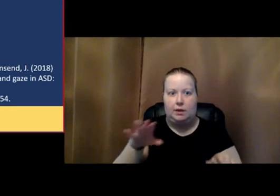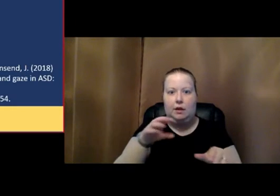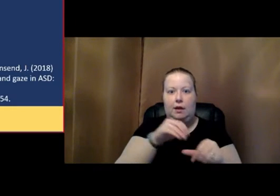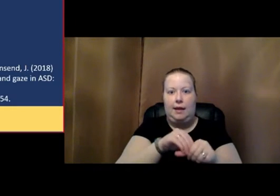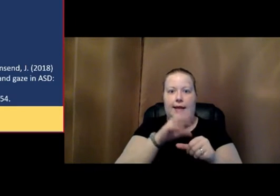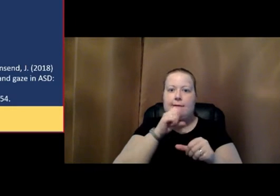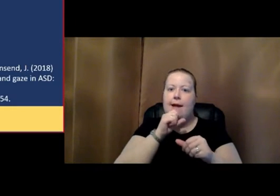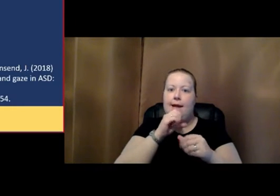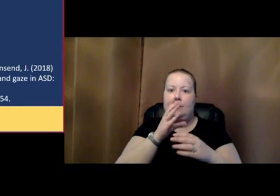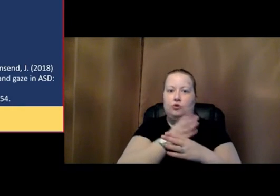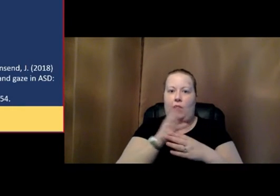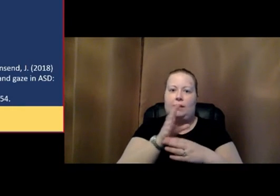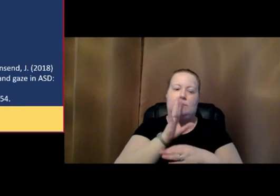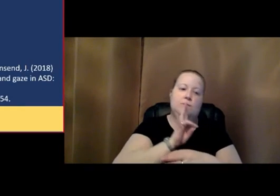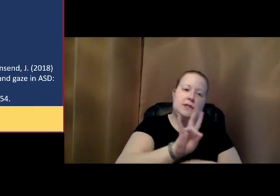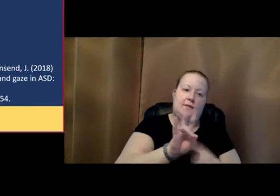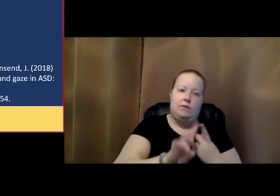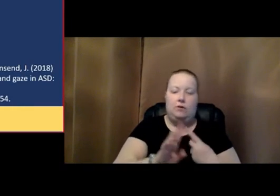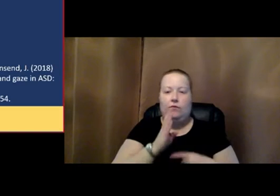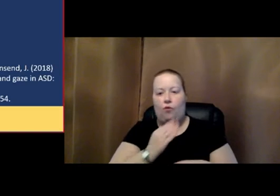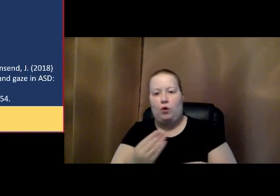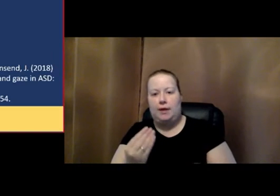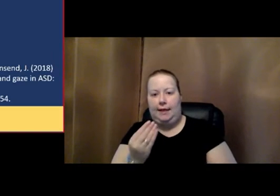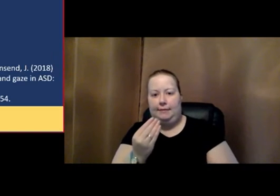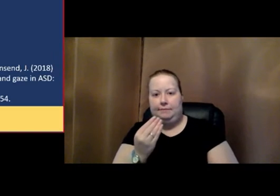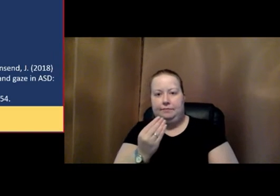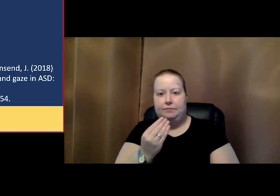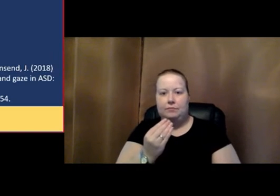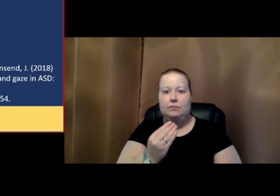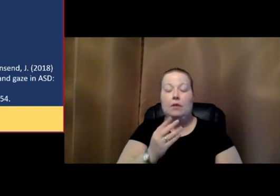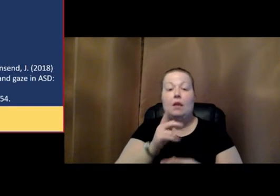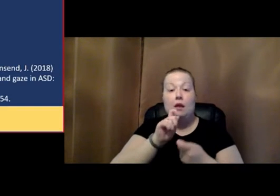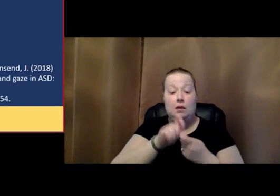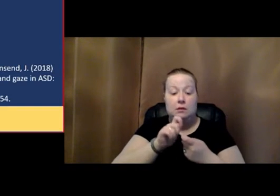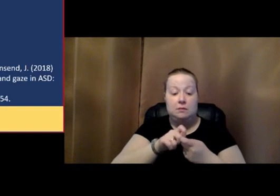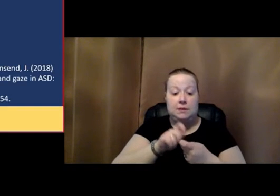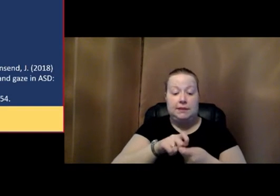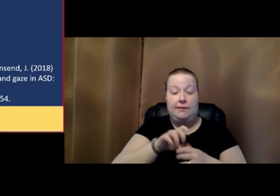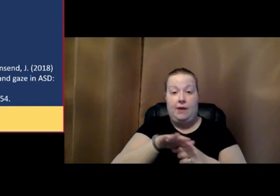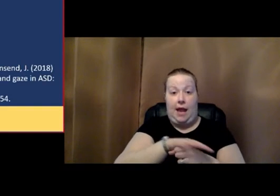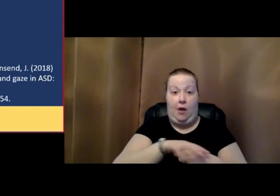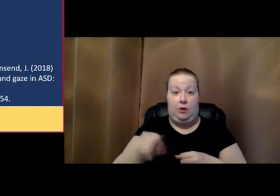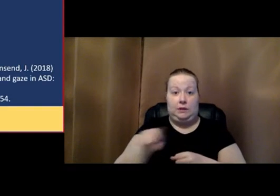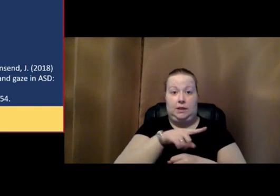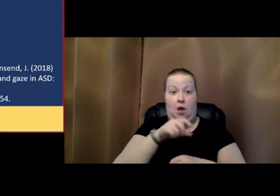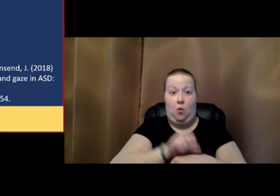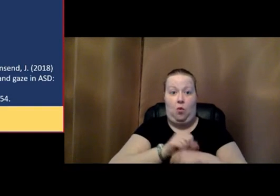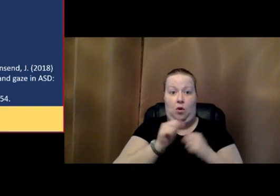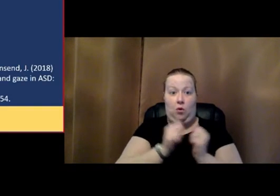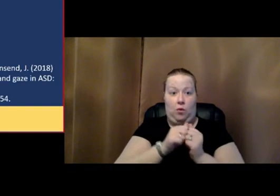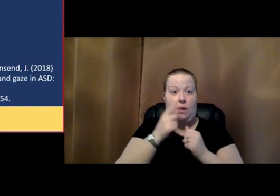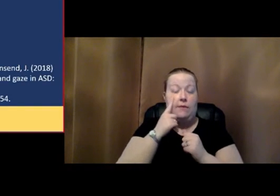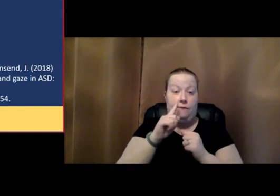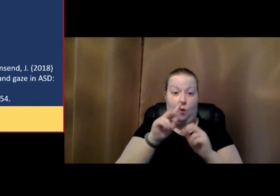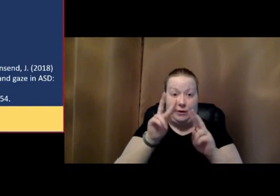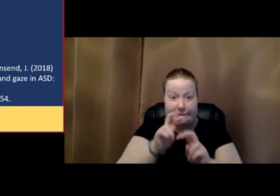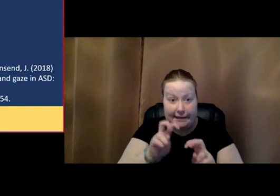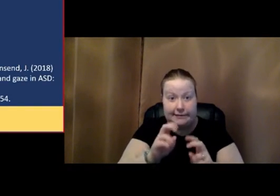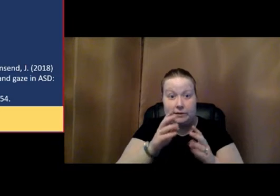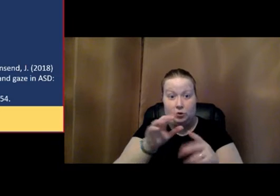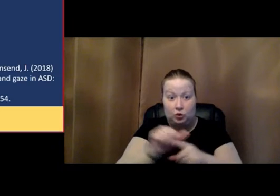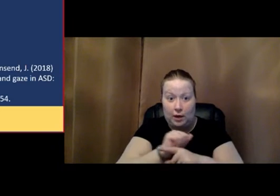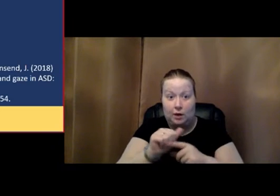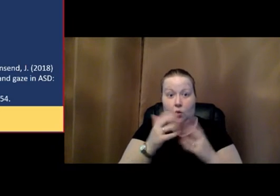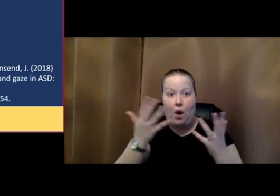7 to 14 years old. The specific areas that they work with for assessing and for training are looking at